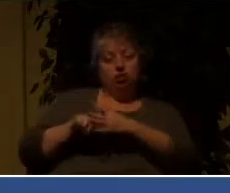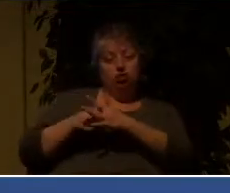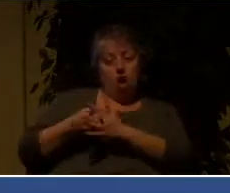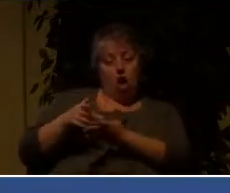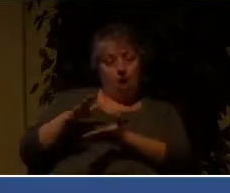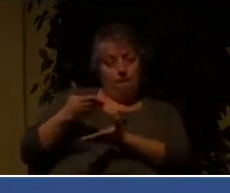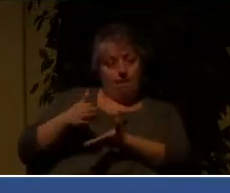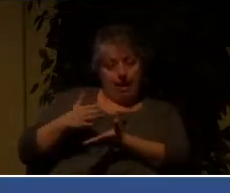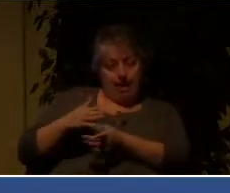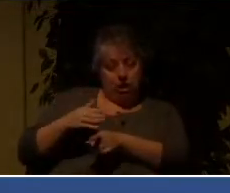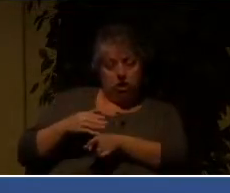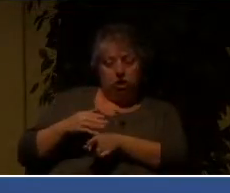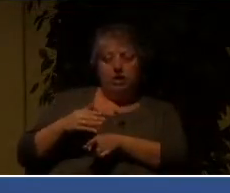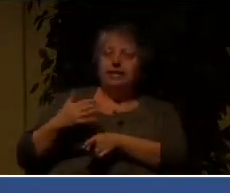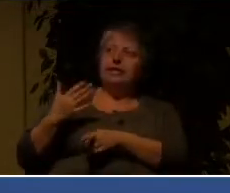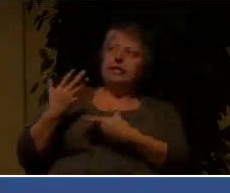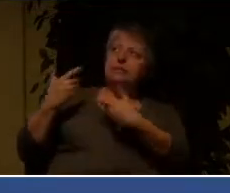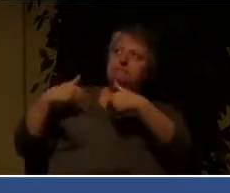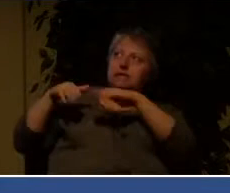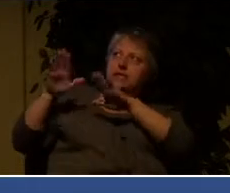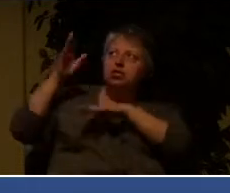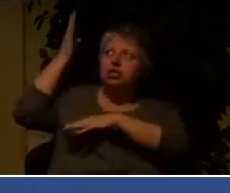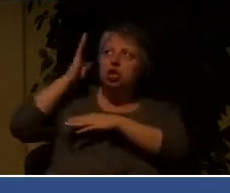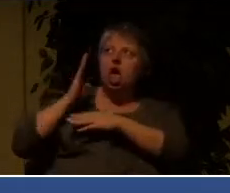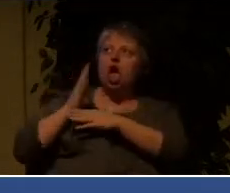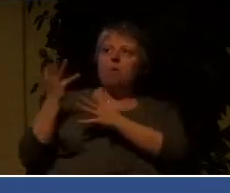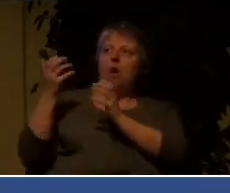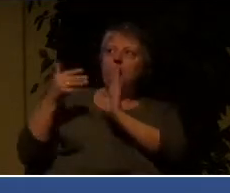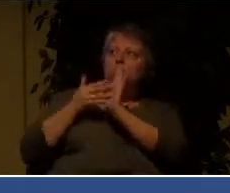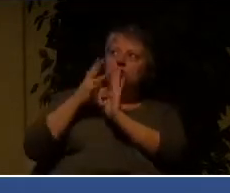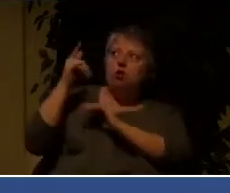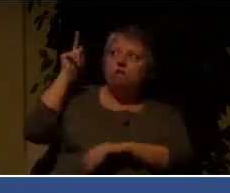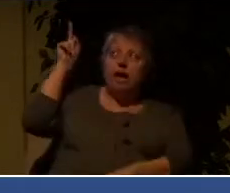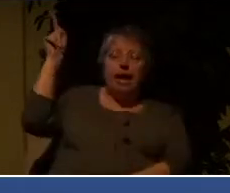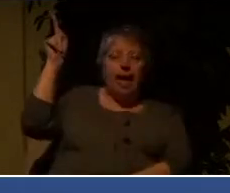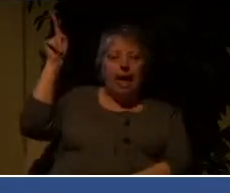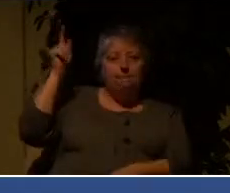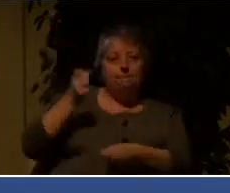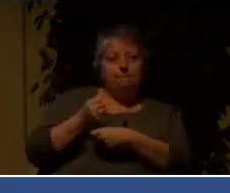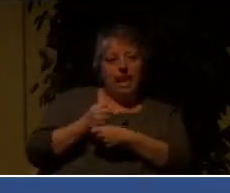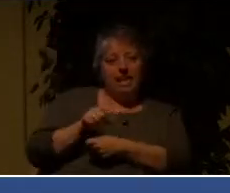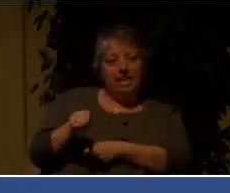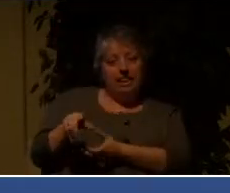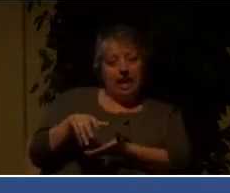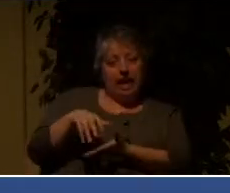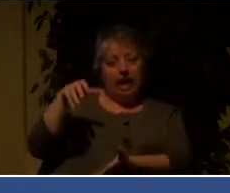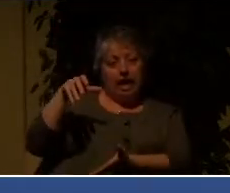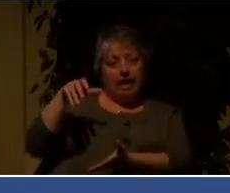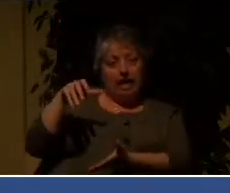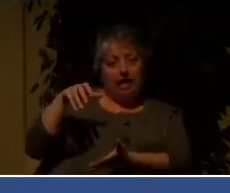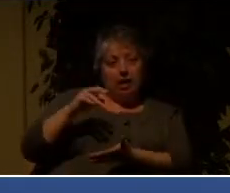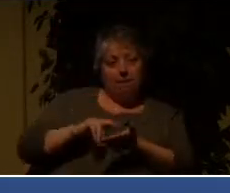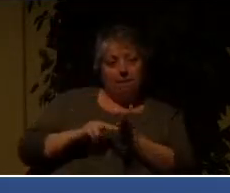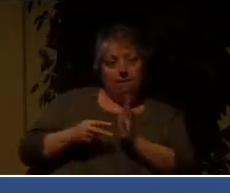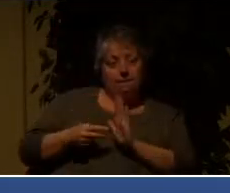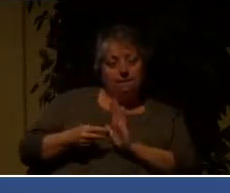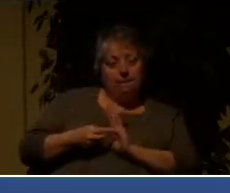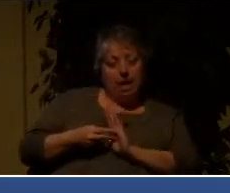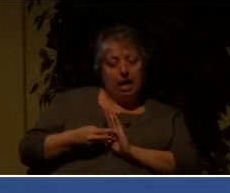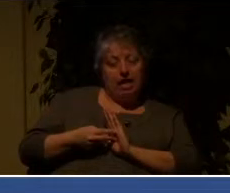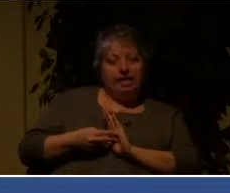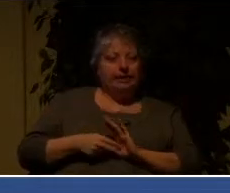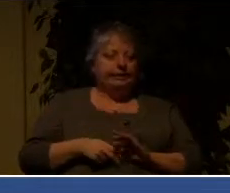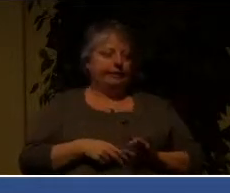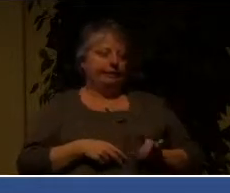and really wanted to glorify him by the cakes that she was making. Well, you can imagine where that went. They got dragged before